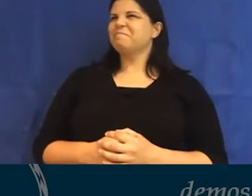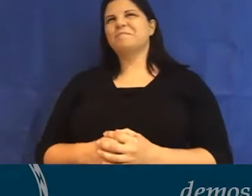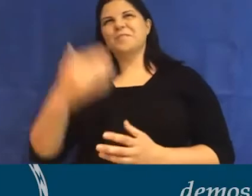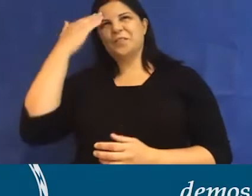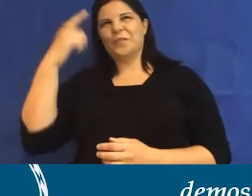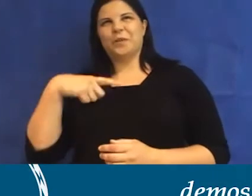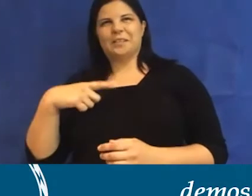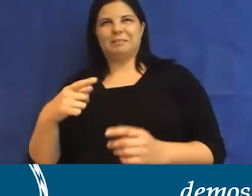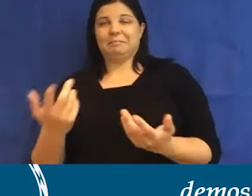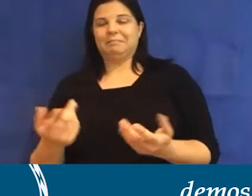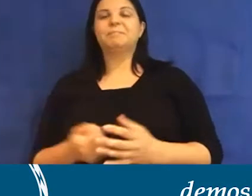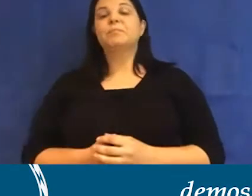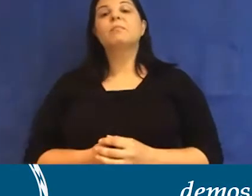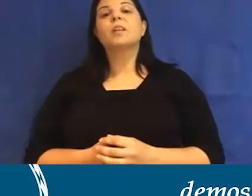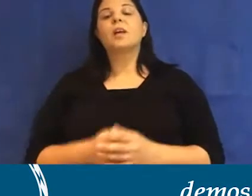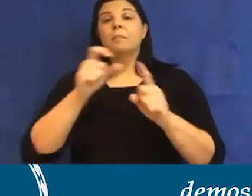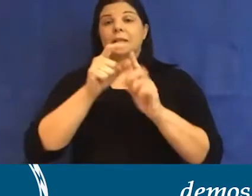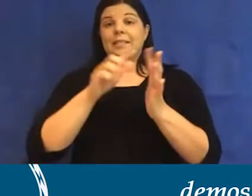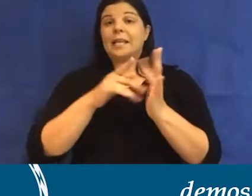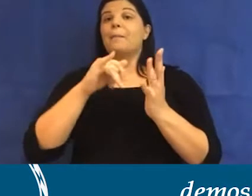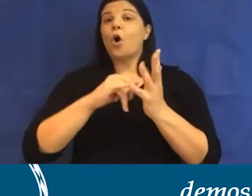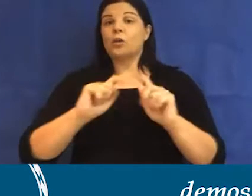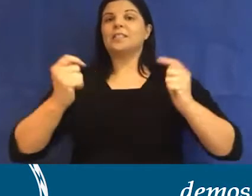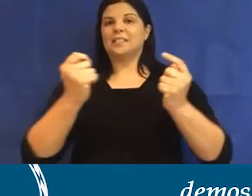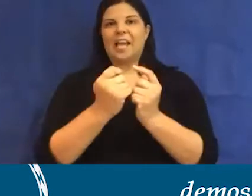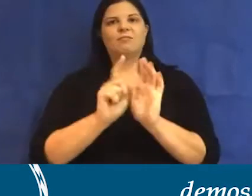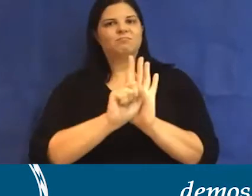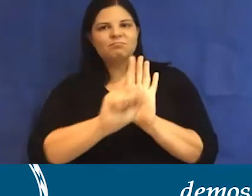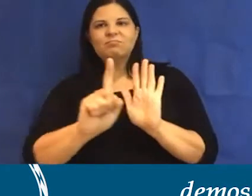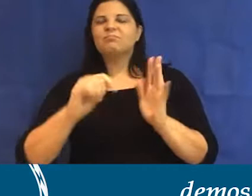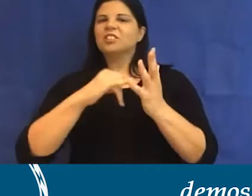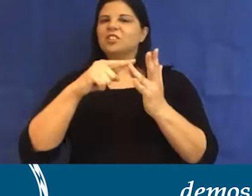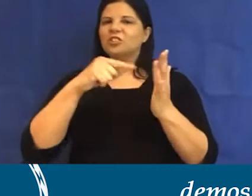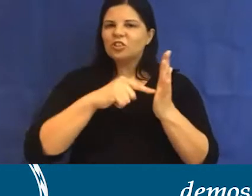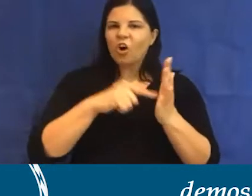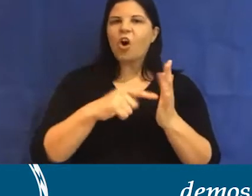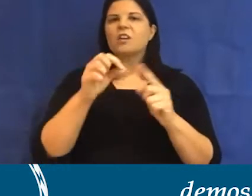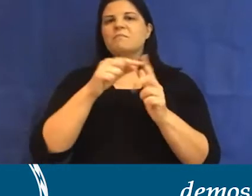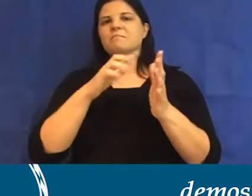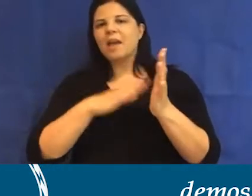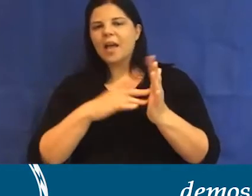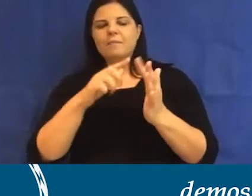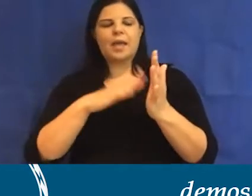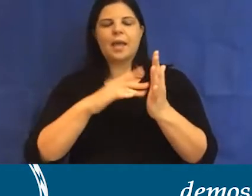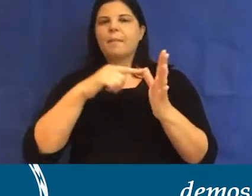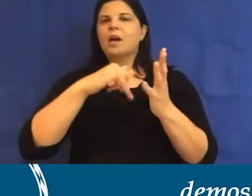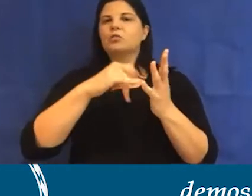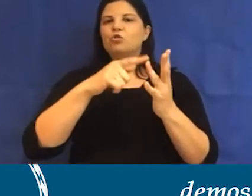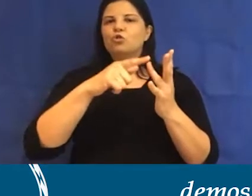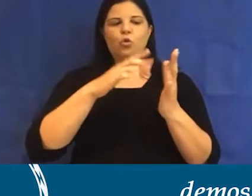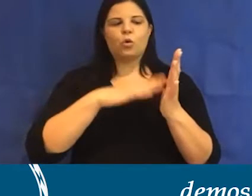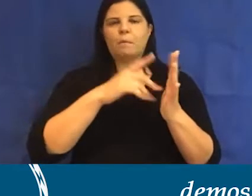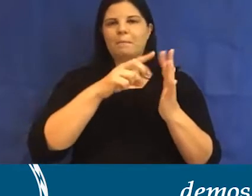So, on behalf of the Demos team, myself, Scott, Pan, Emma, Su Min, and Lina, I'd like to thank